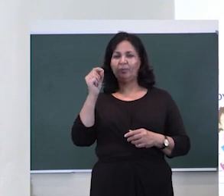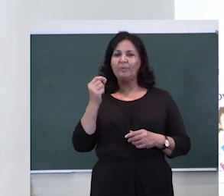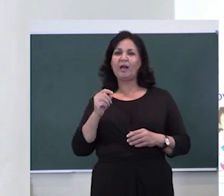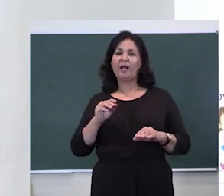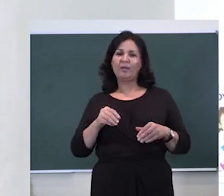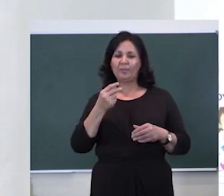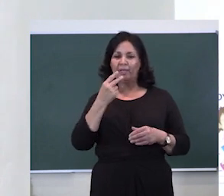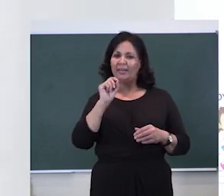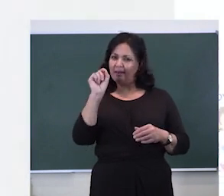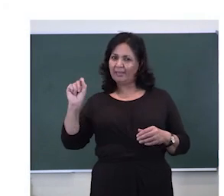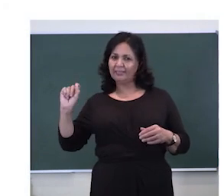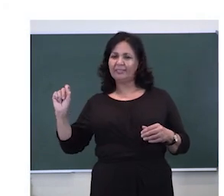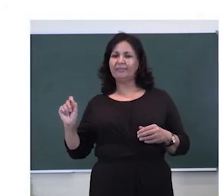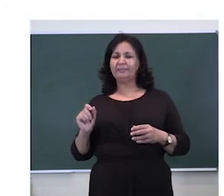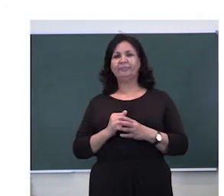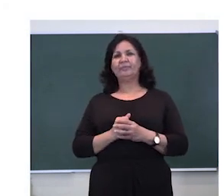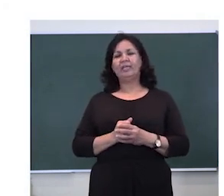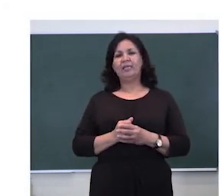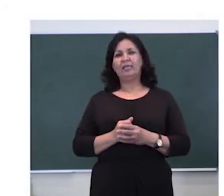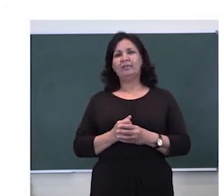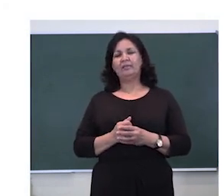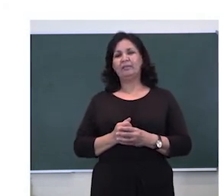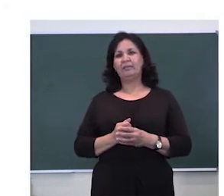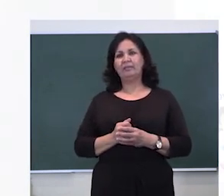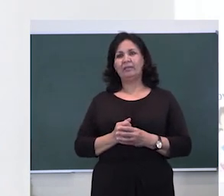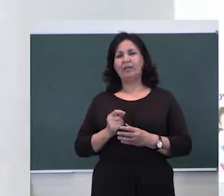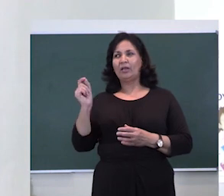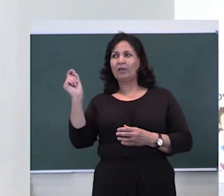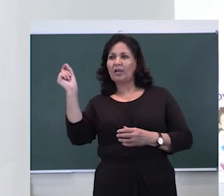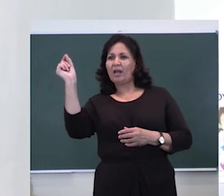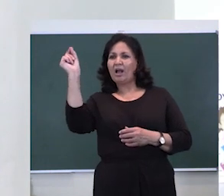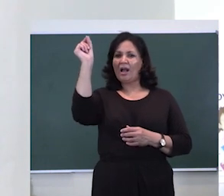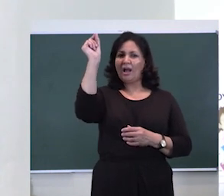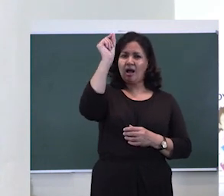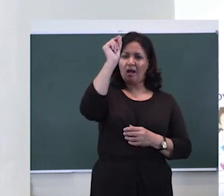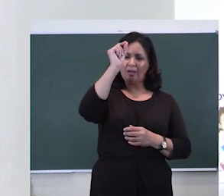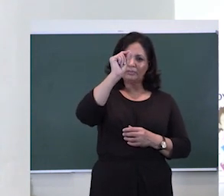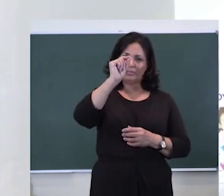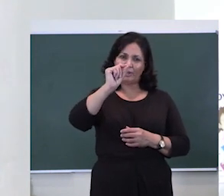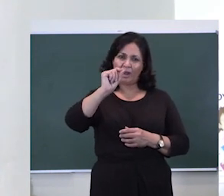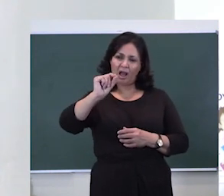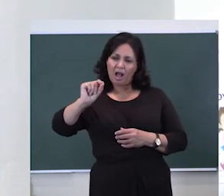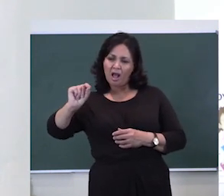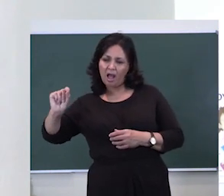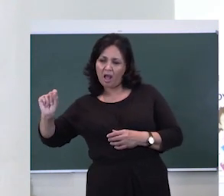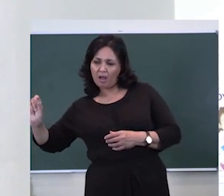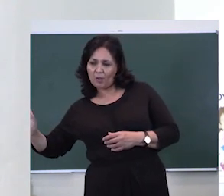And his body comes round and round.